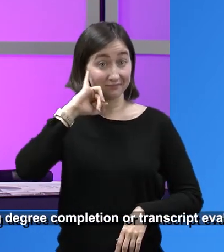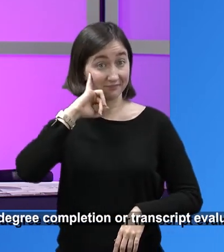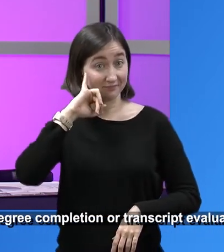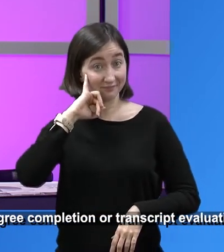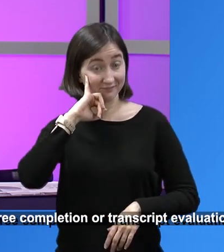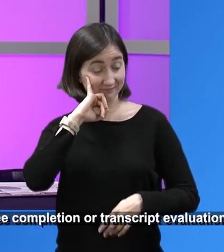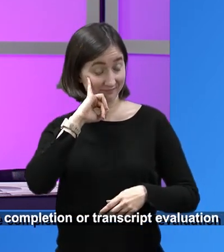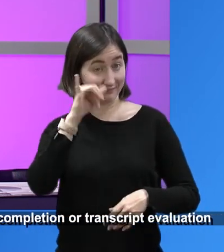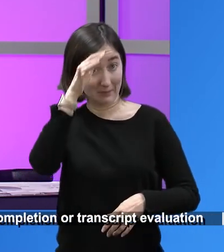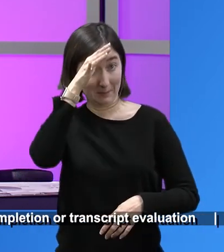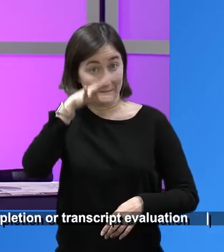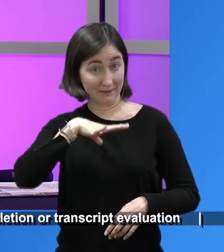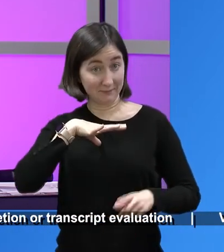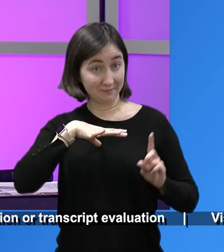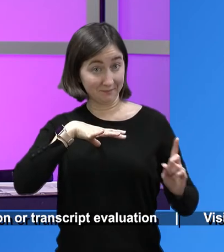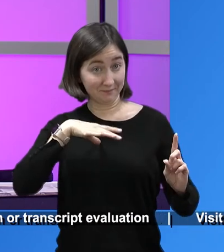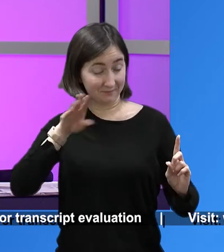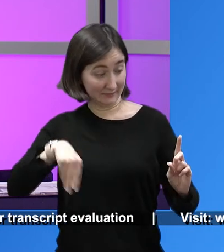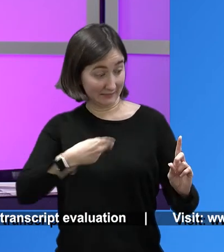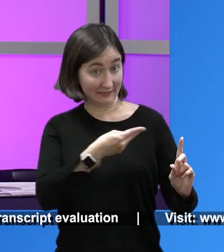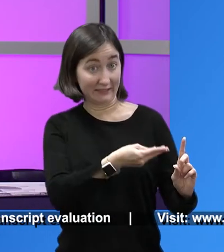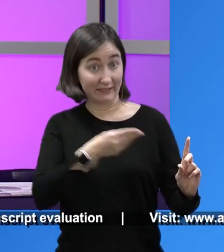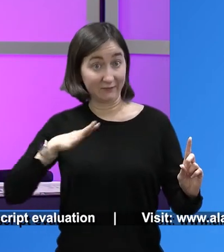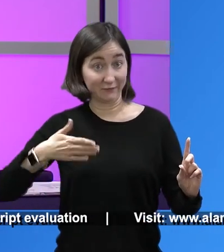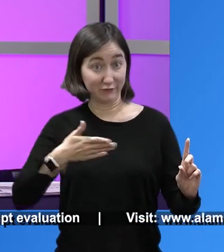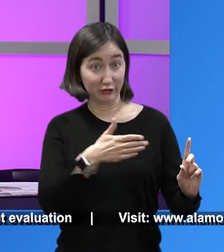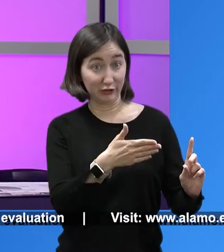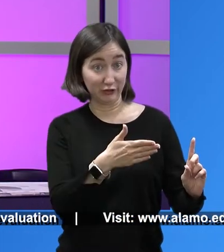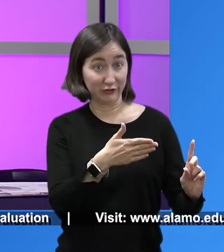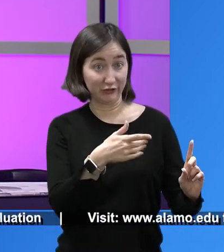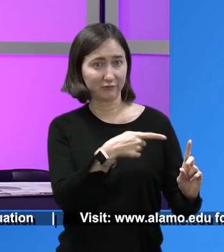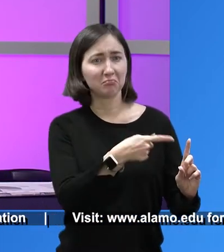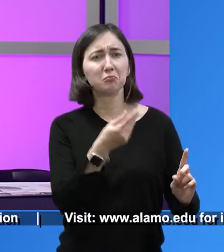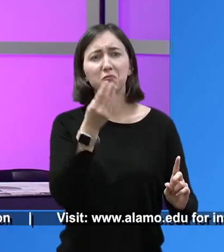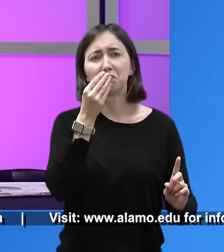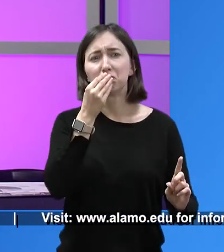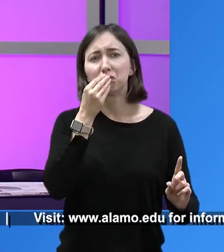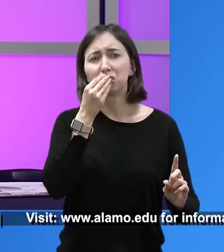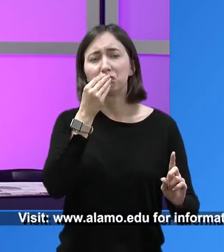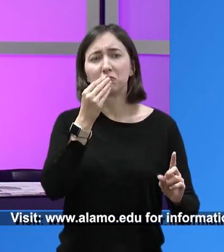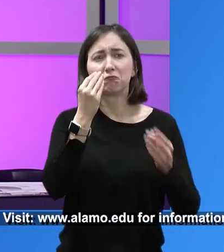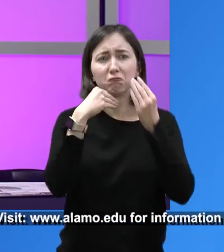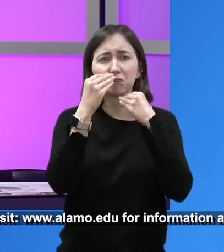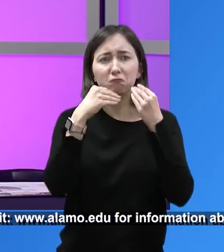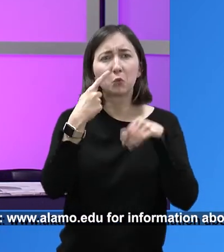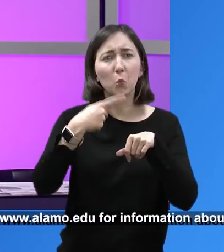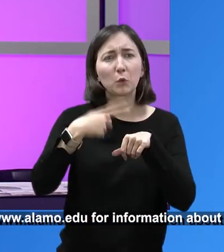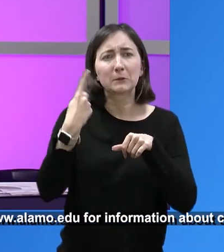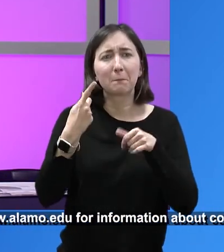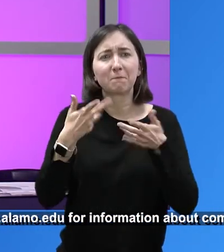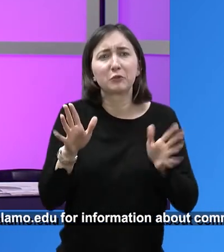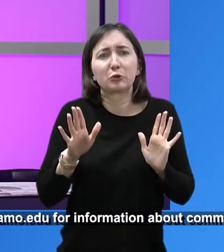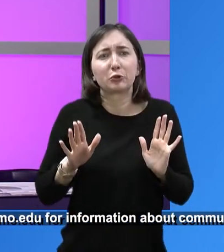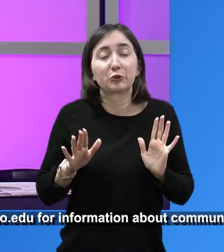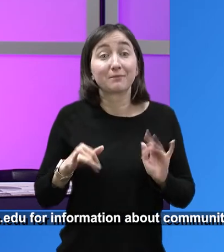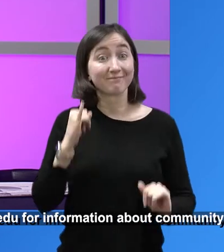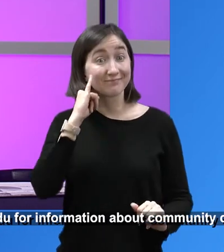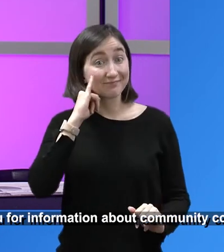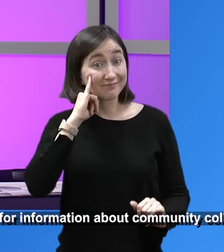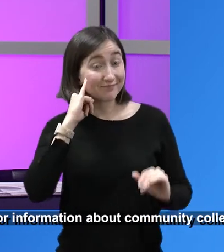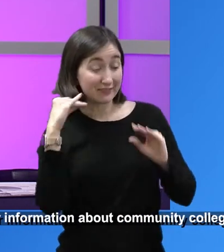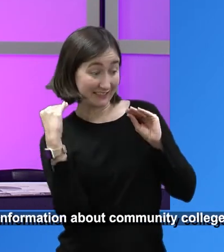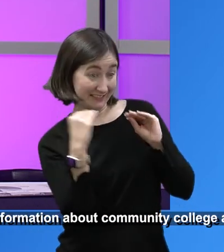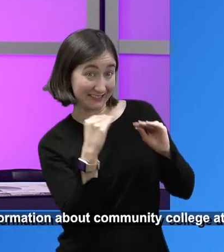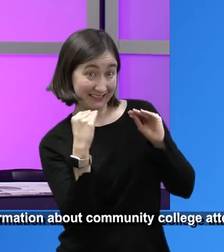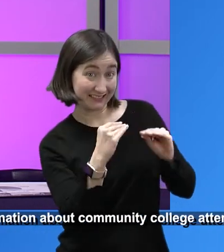teach somebody how to fish and they eat for a lifetime. Well, the work that Alma and I do is that we help people buy the pond where